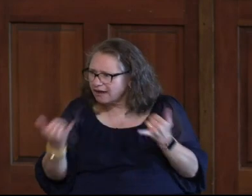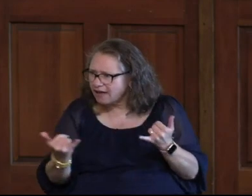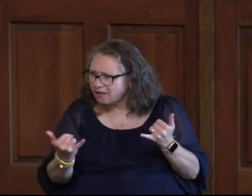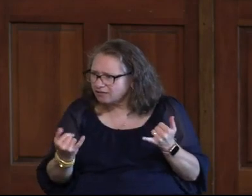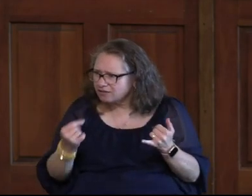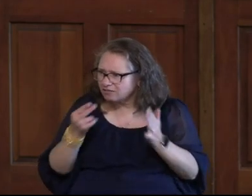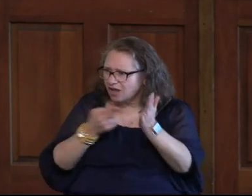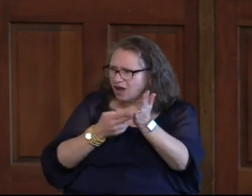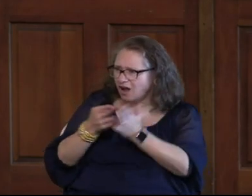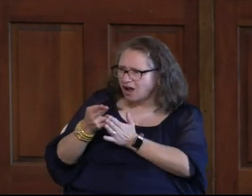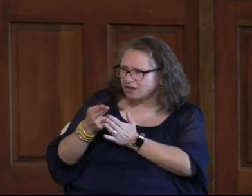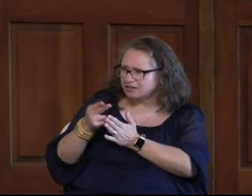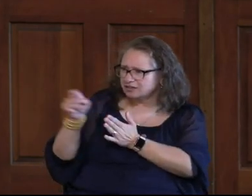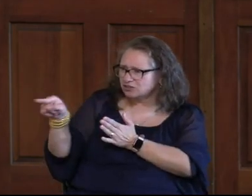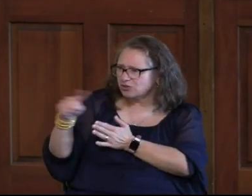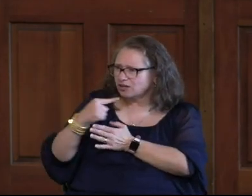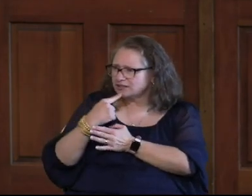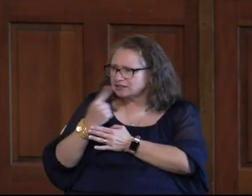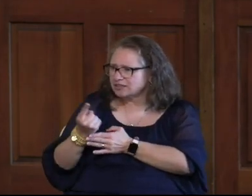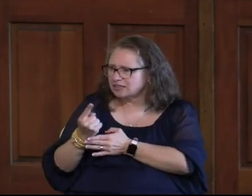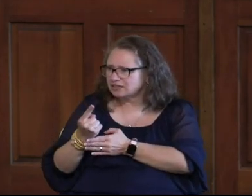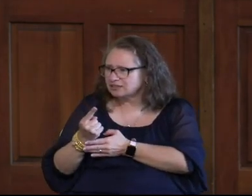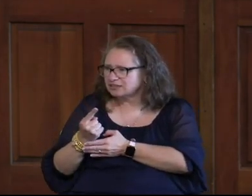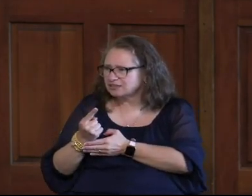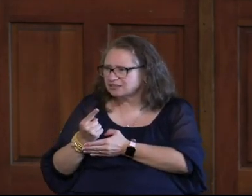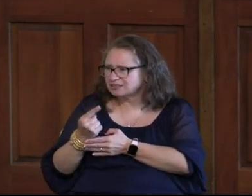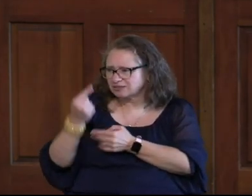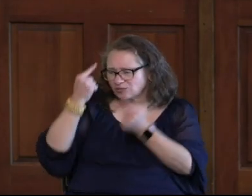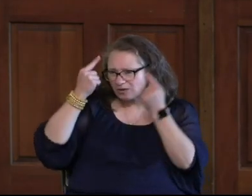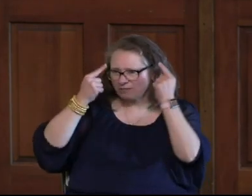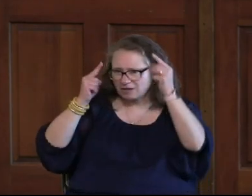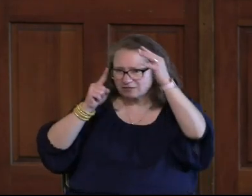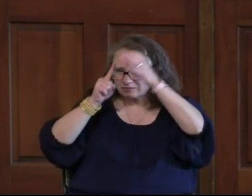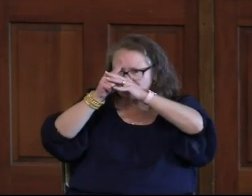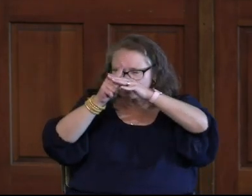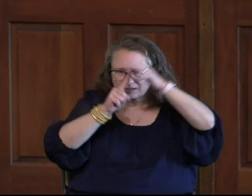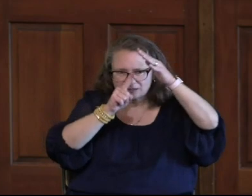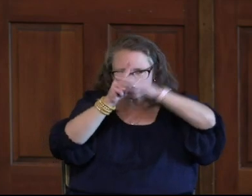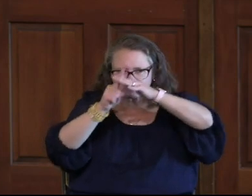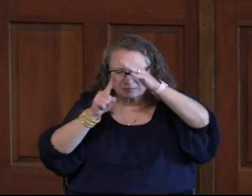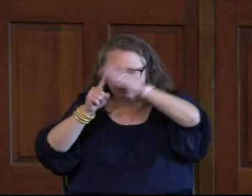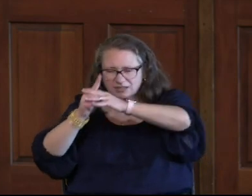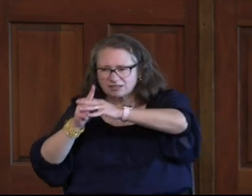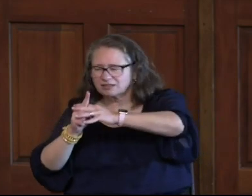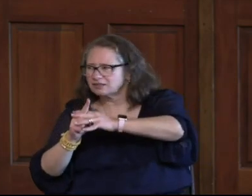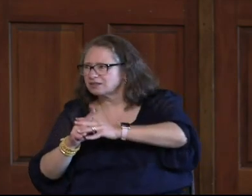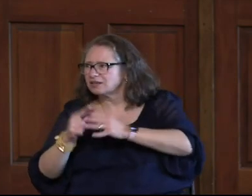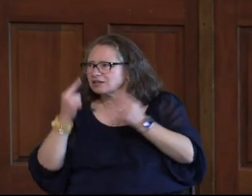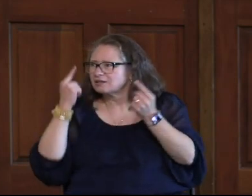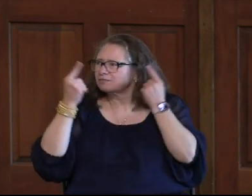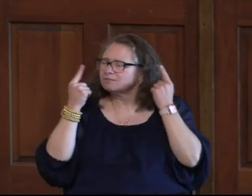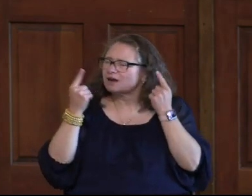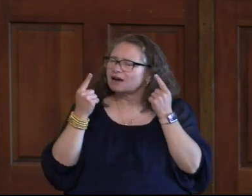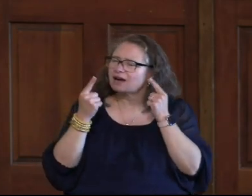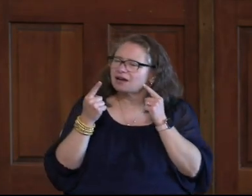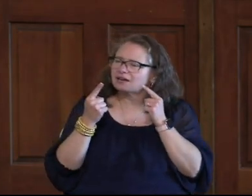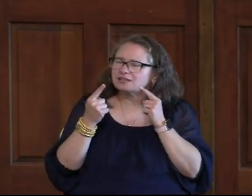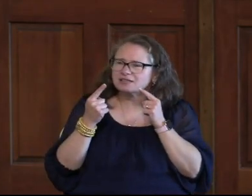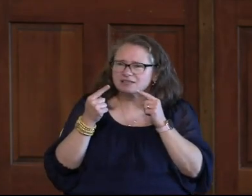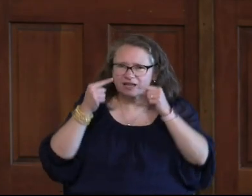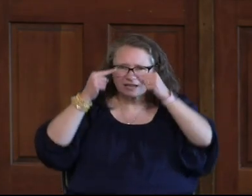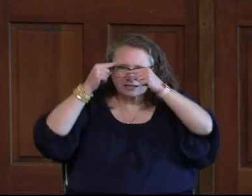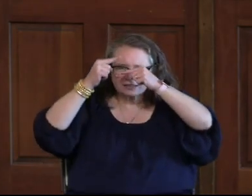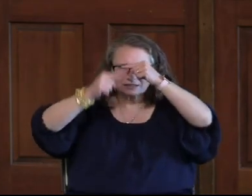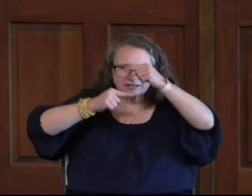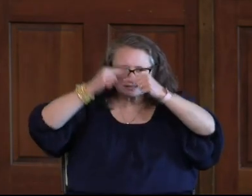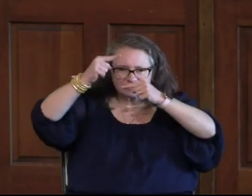And if you were Honest I bet Every one of you Could say This is what's On my mind This is what's On my mind And because our Mind is like The slide projector